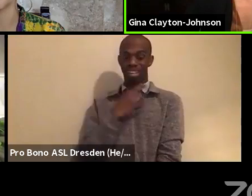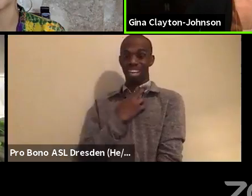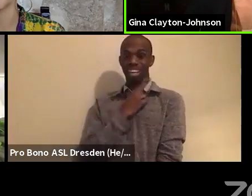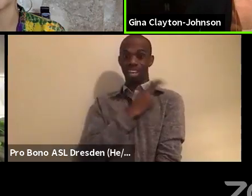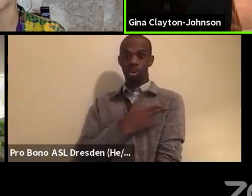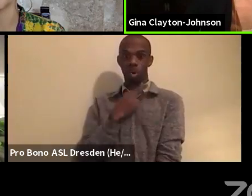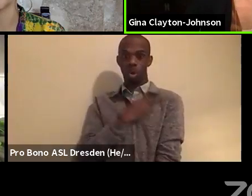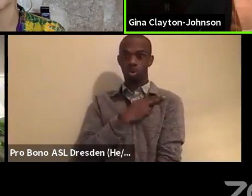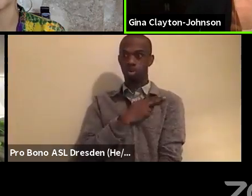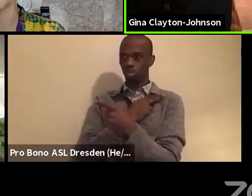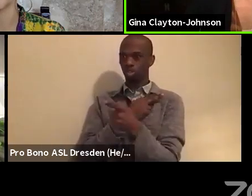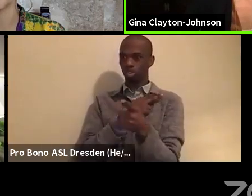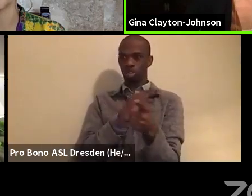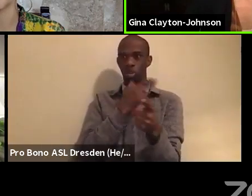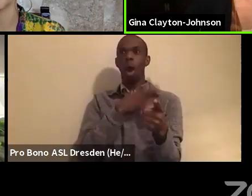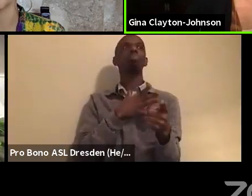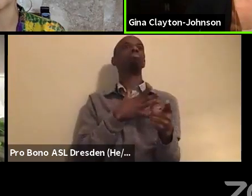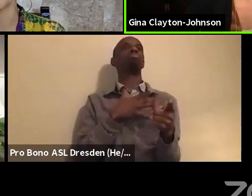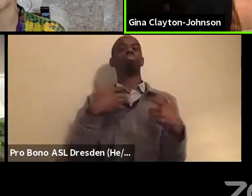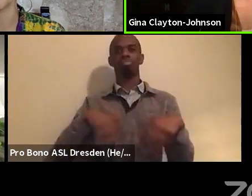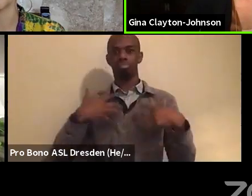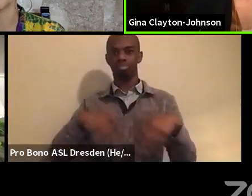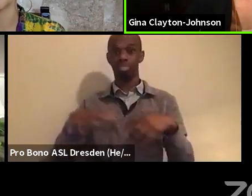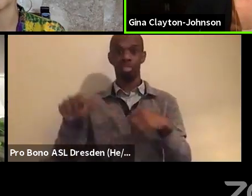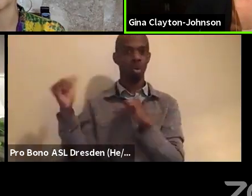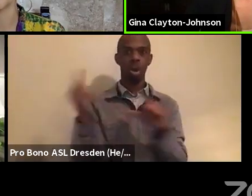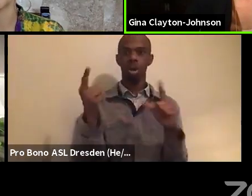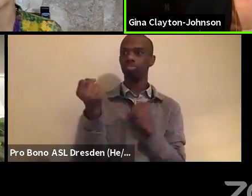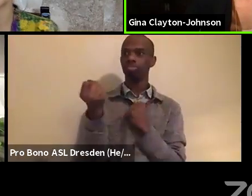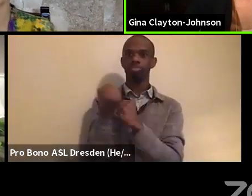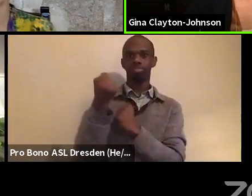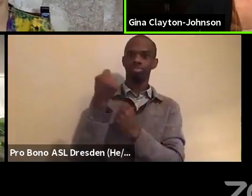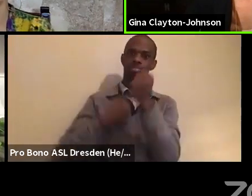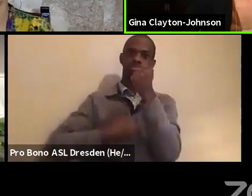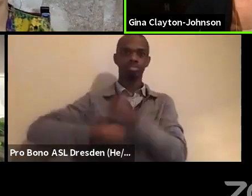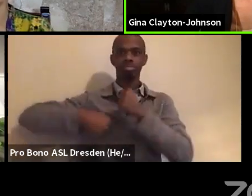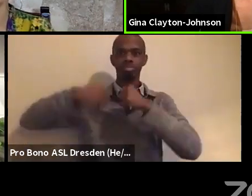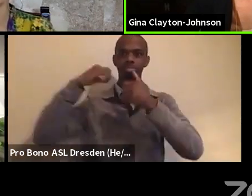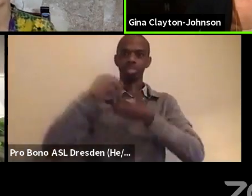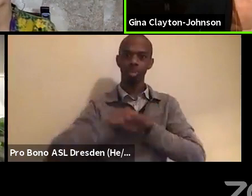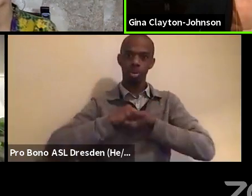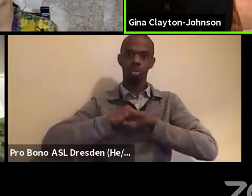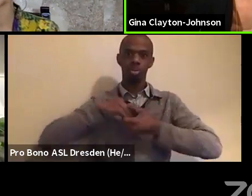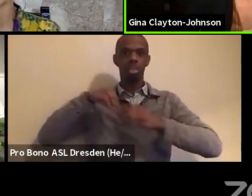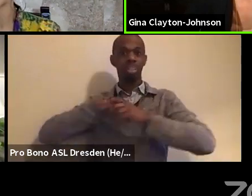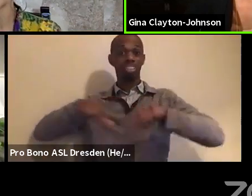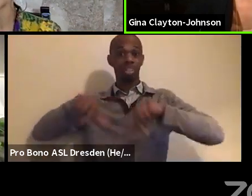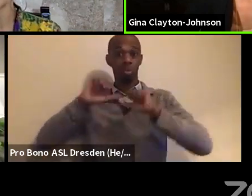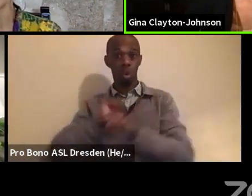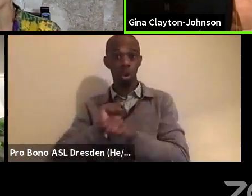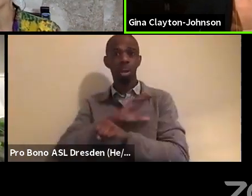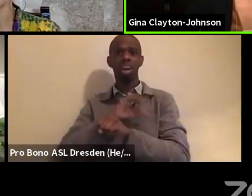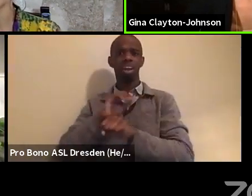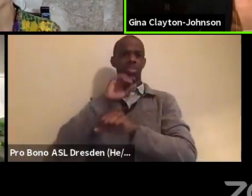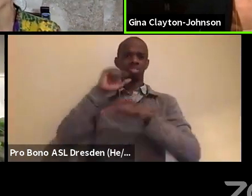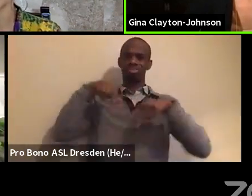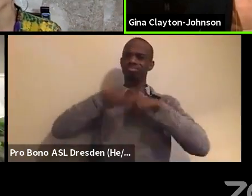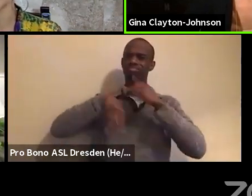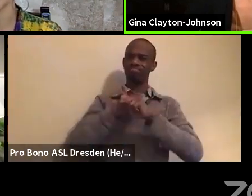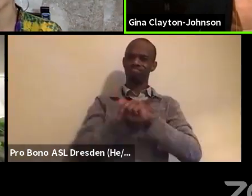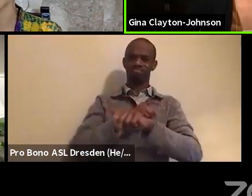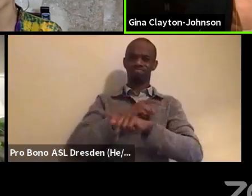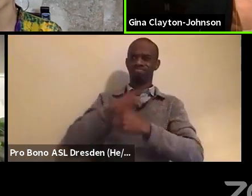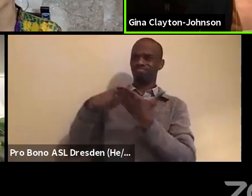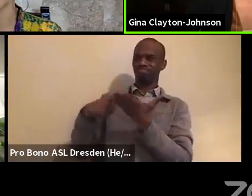think, you know, when I think about the fact that we're here having this conversation, I'm